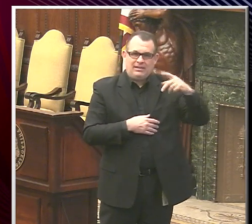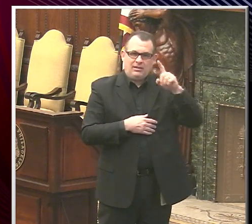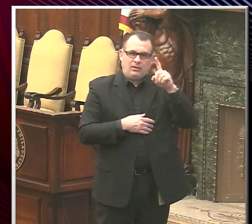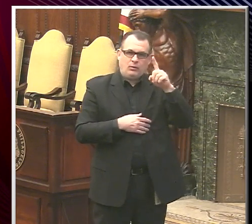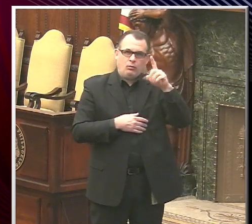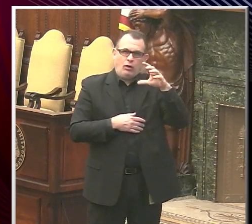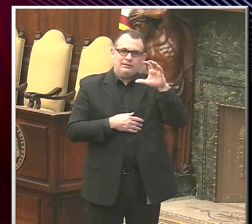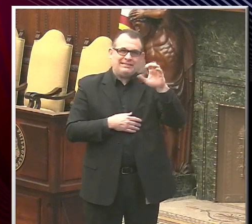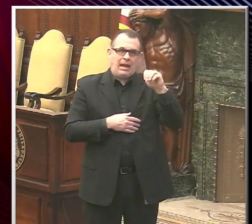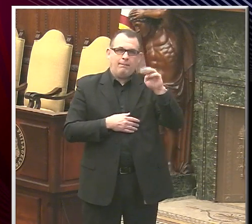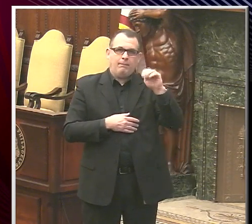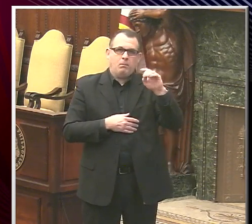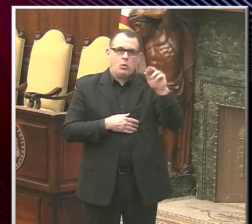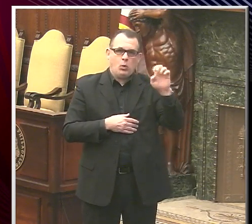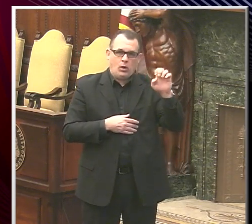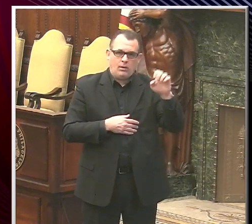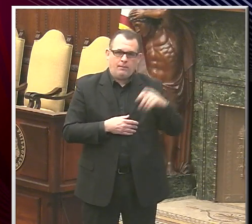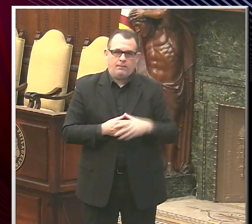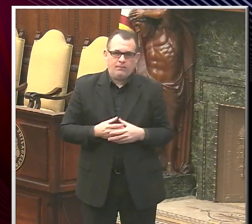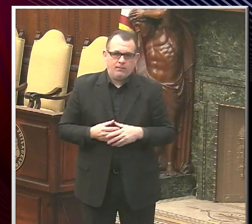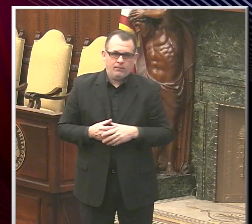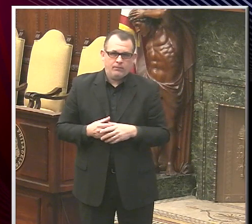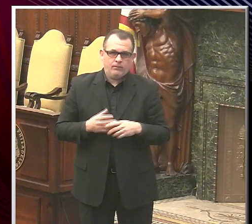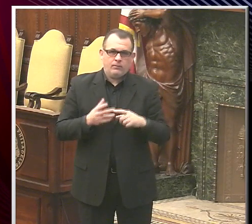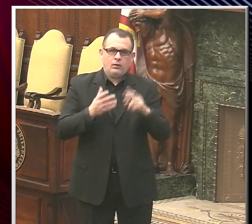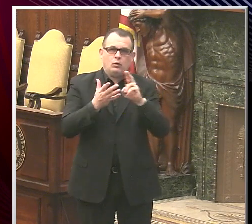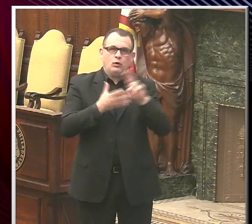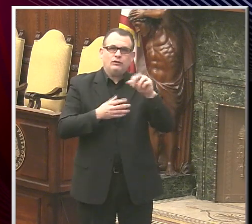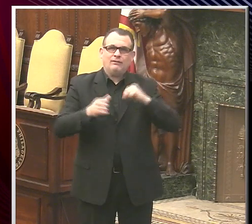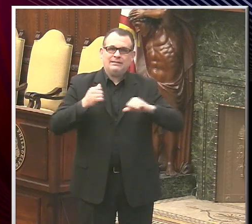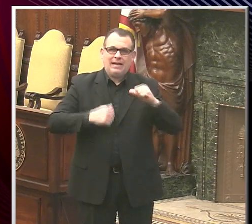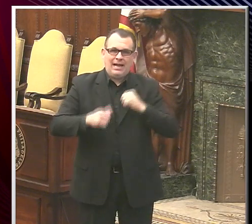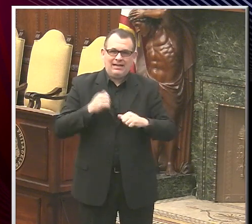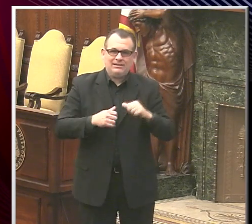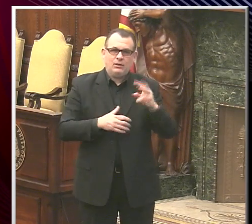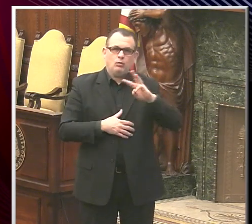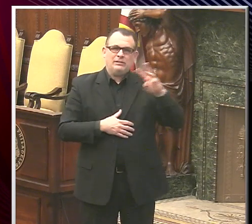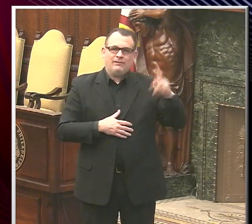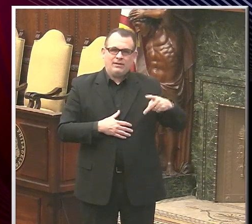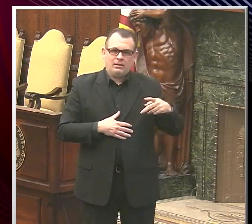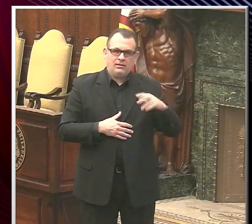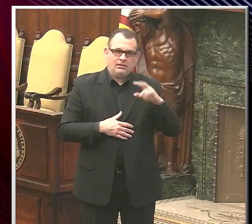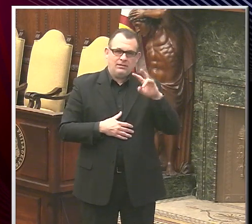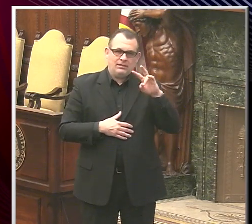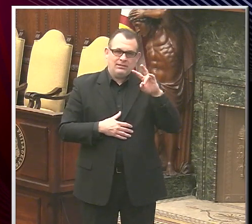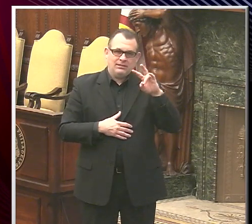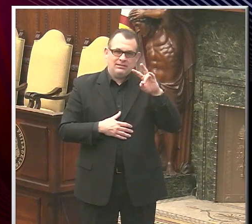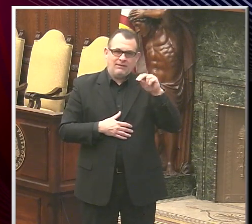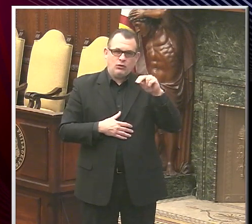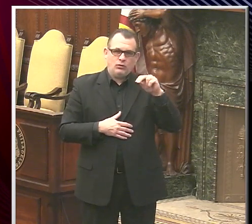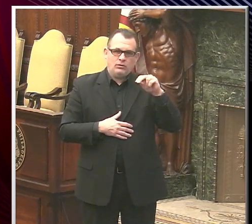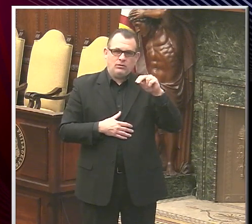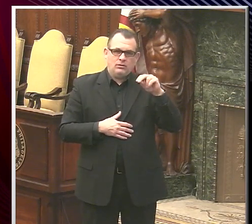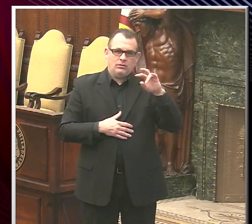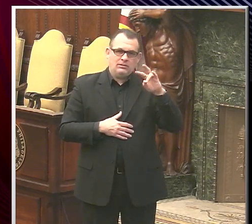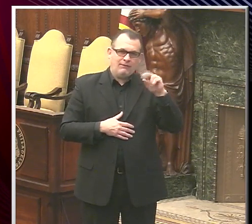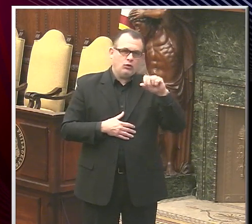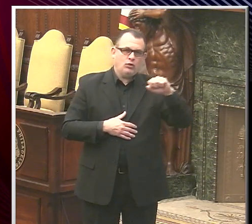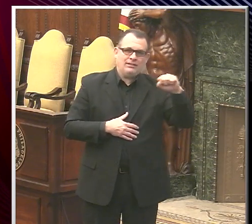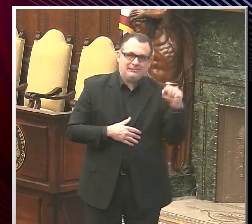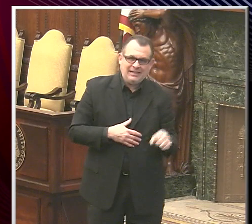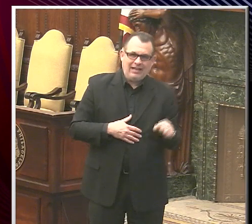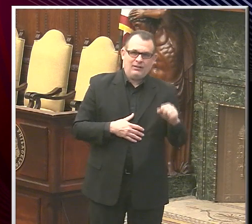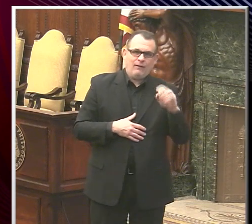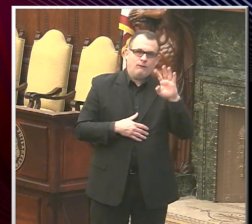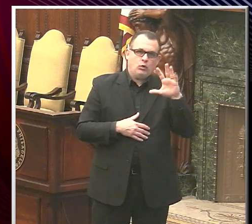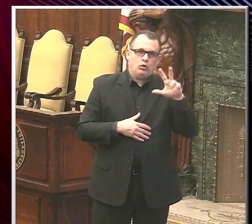Avenue is the second. And the University of the Sciences in West Philadelphia, 730 South 43rd Street